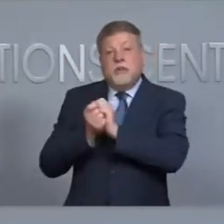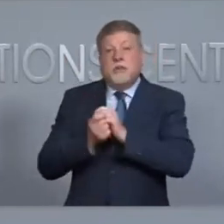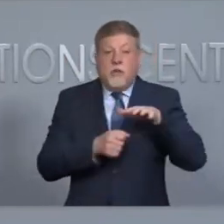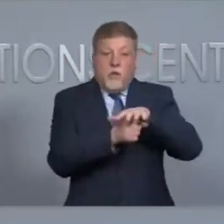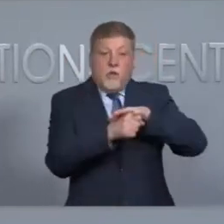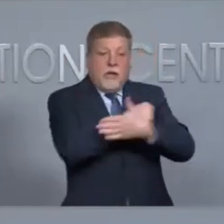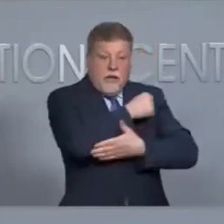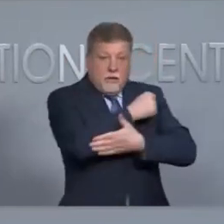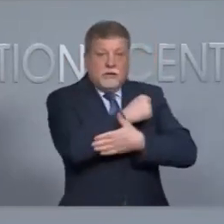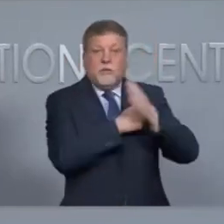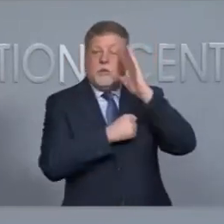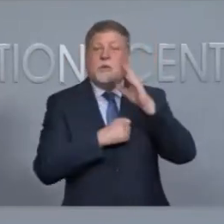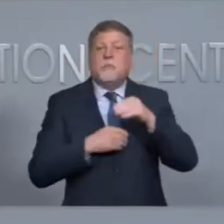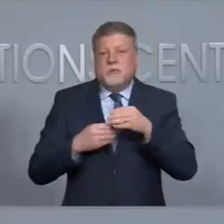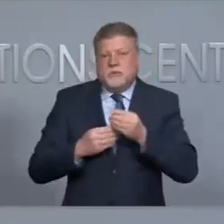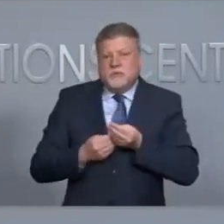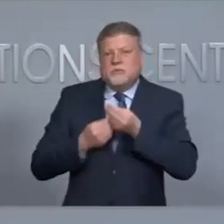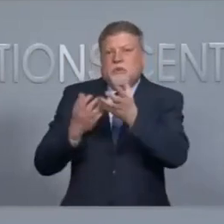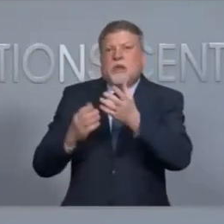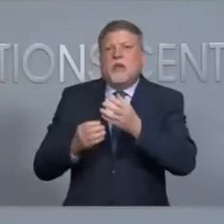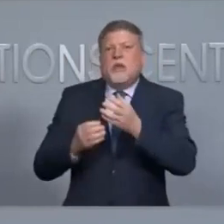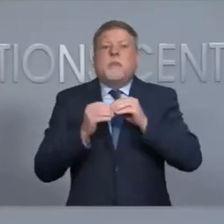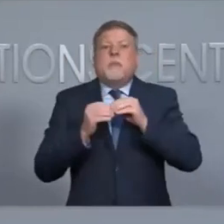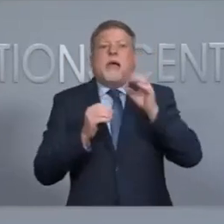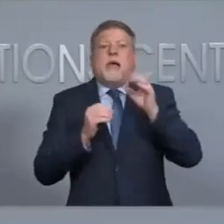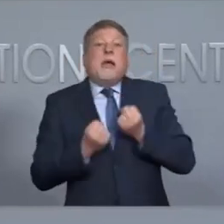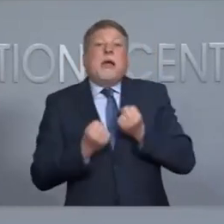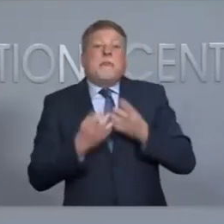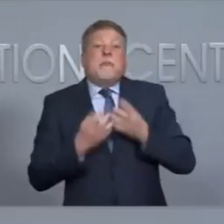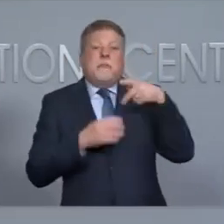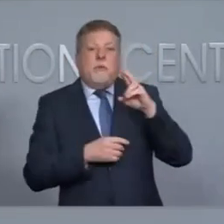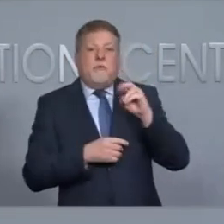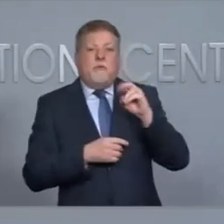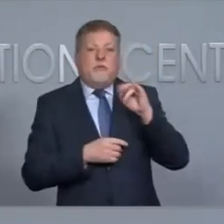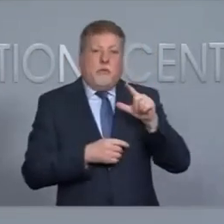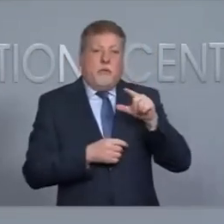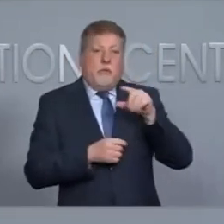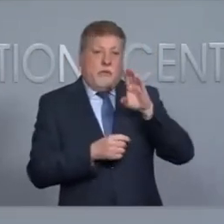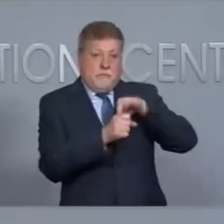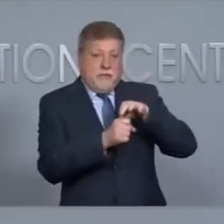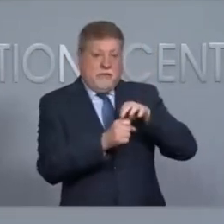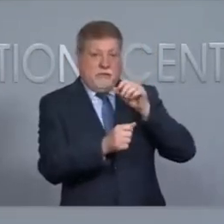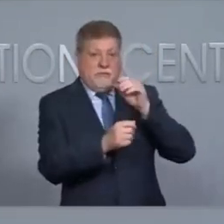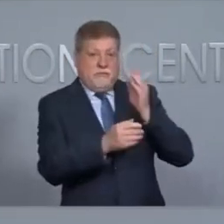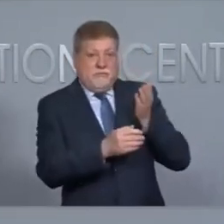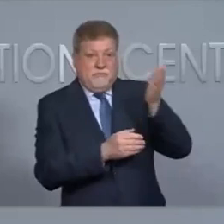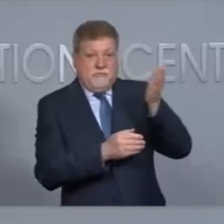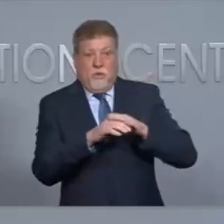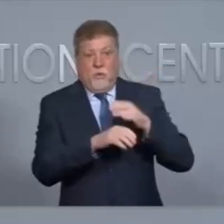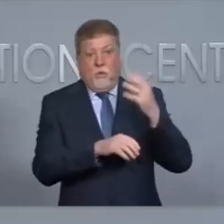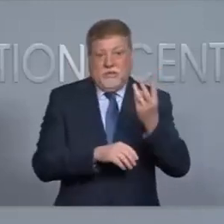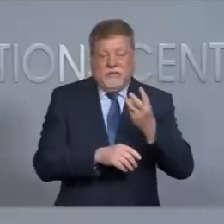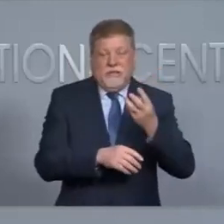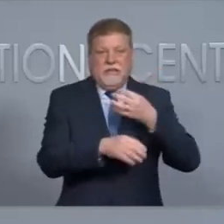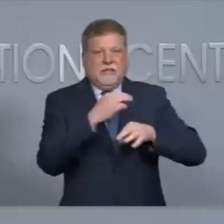counties are going to be providing the number of provisional ballots cast on Wednesday rather than Thursday. But that will obviously